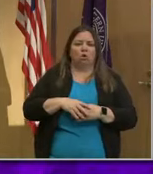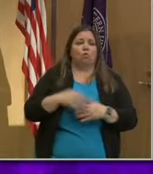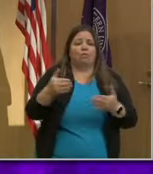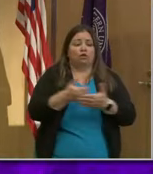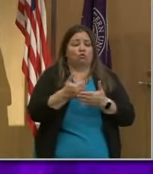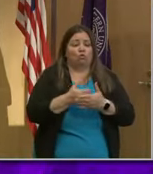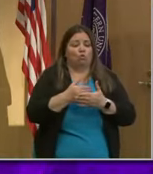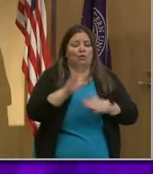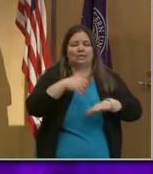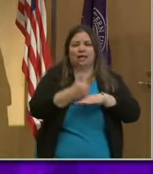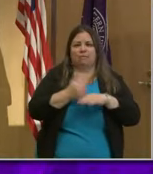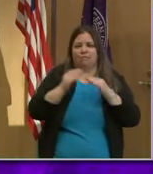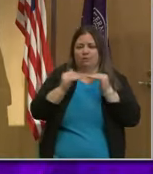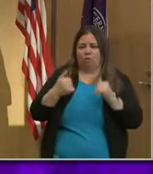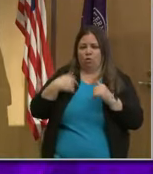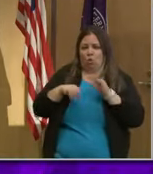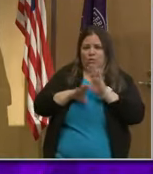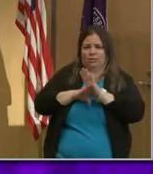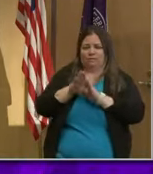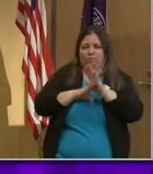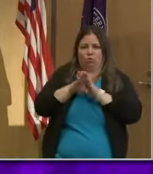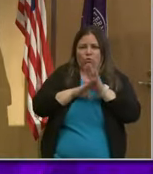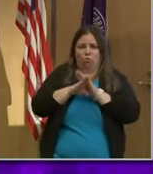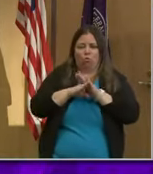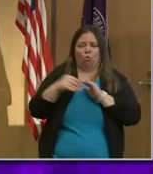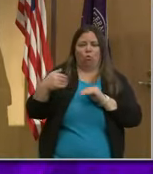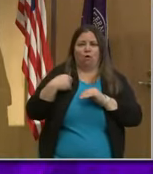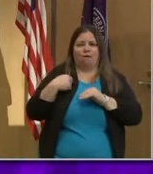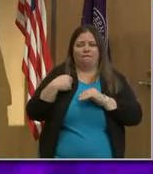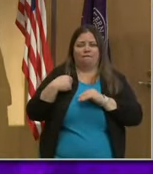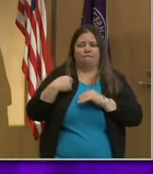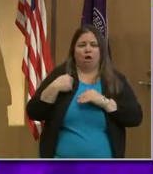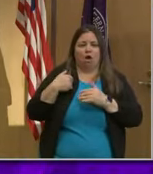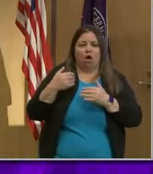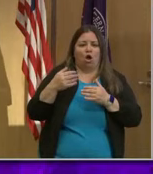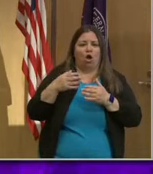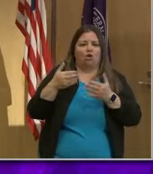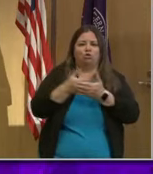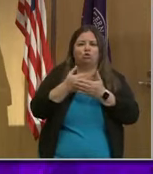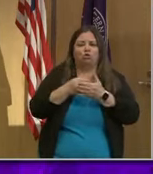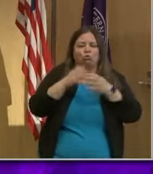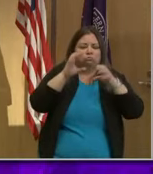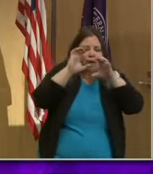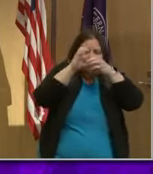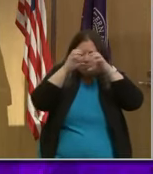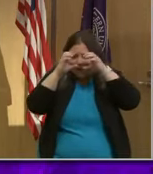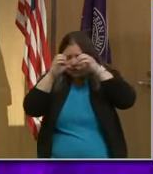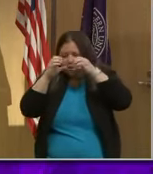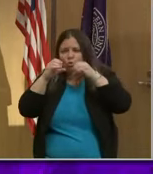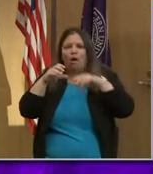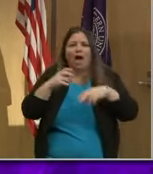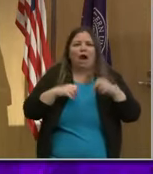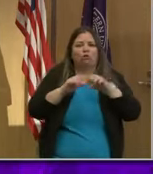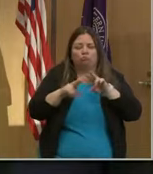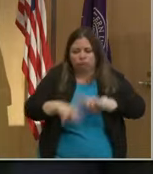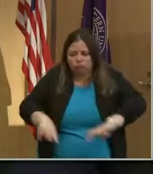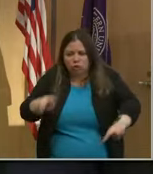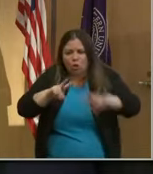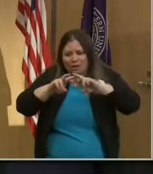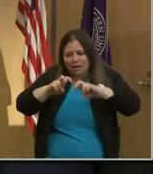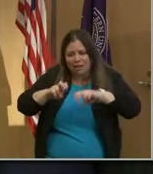of systems that we'll be developing, we have just a completely different lens to look through to learn more about the biology there.